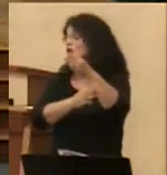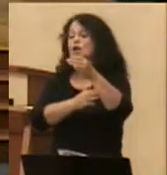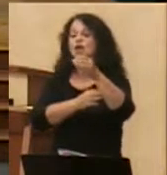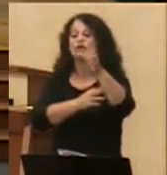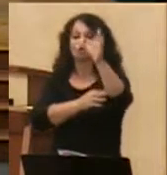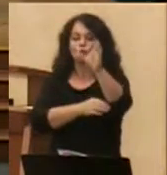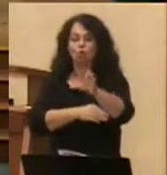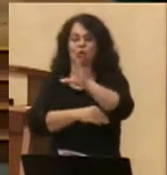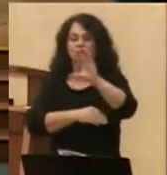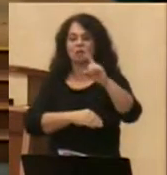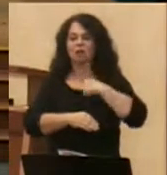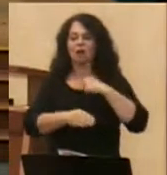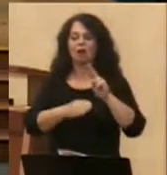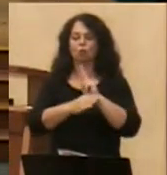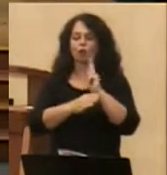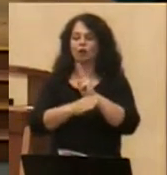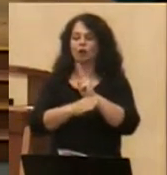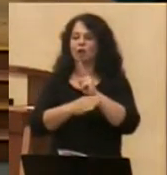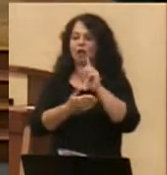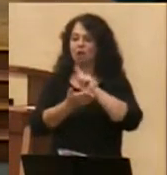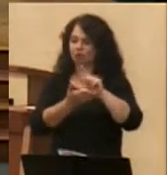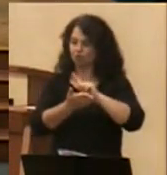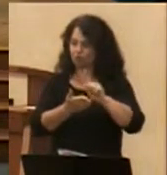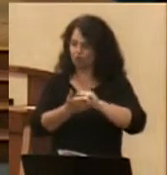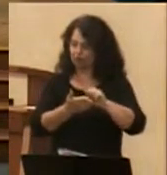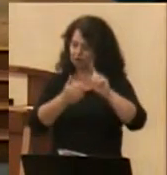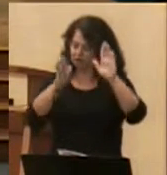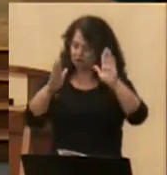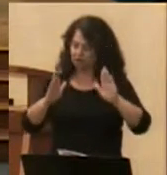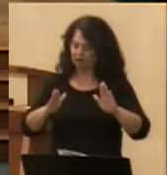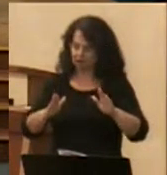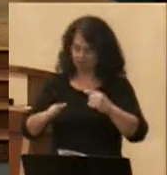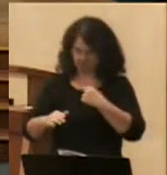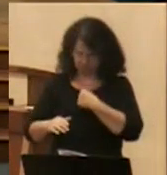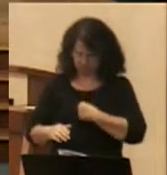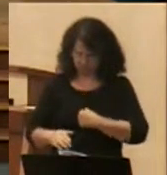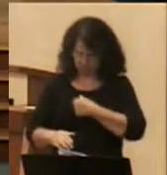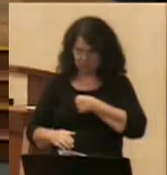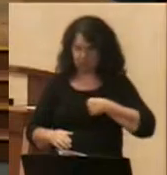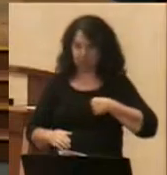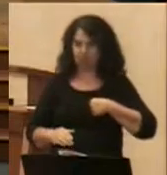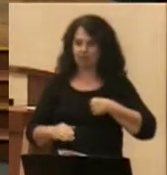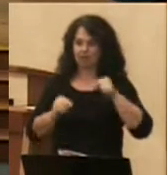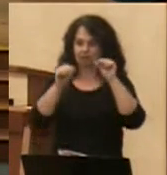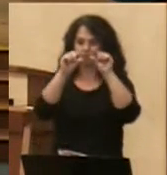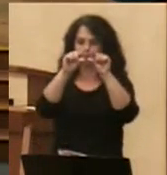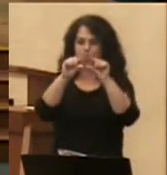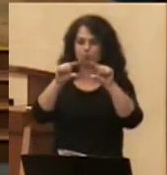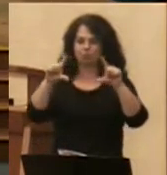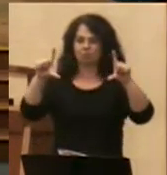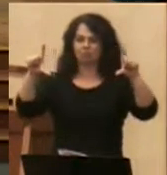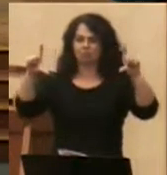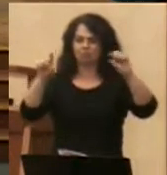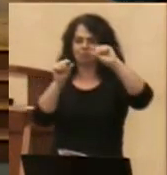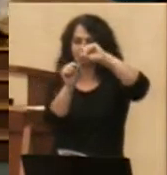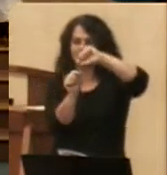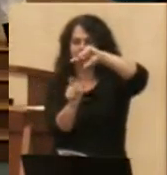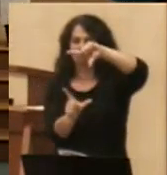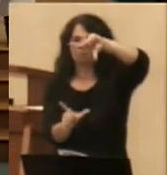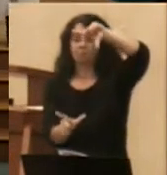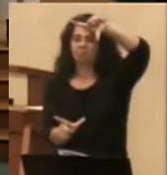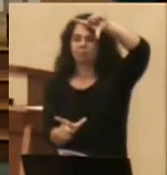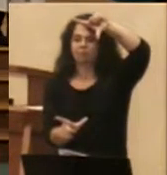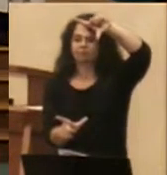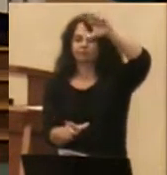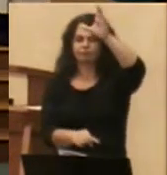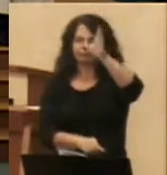Sunday is a stylized cross patty with the flared arms. But far